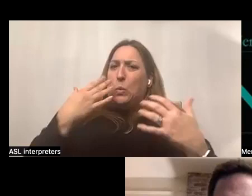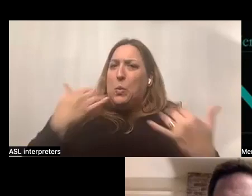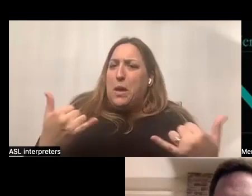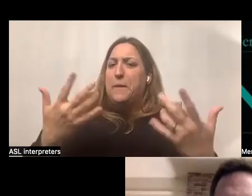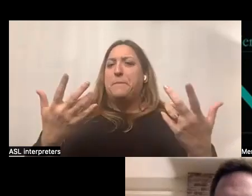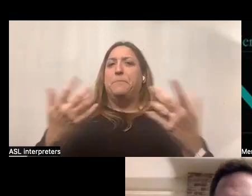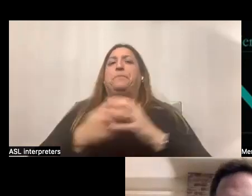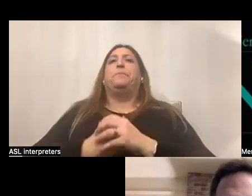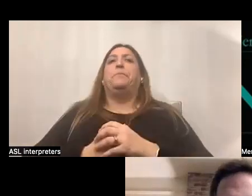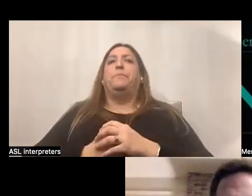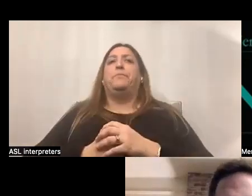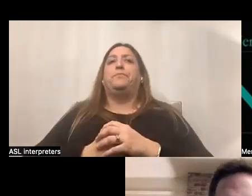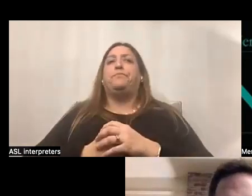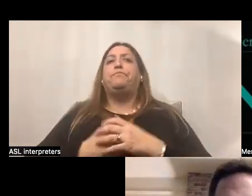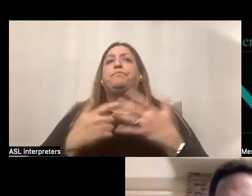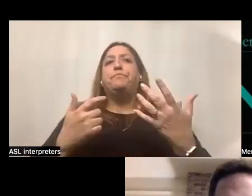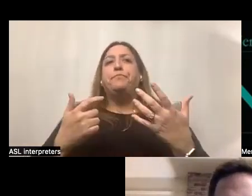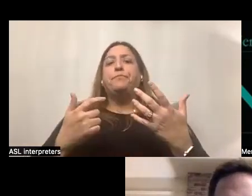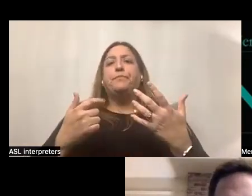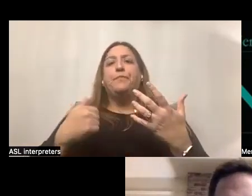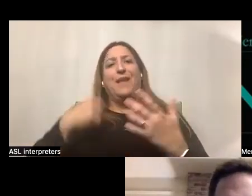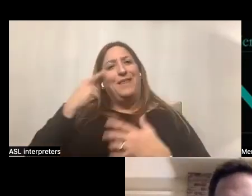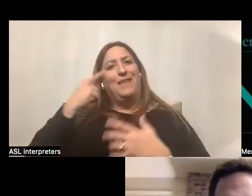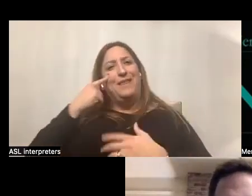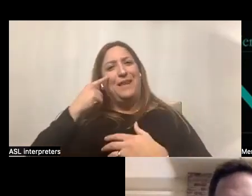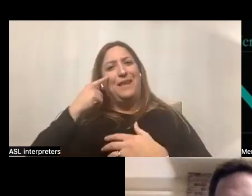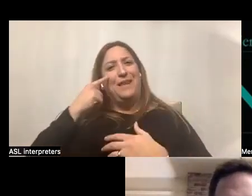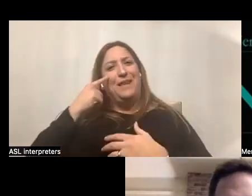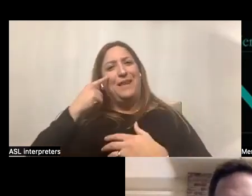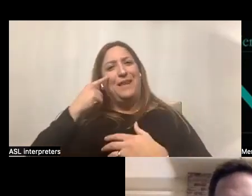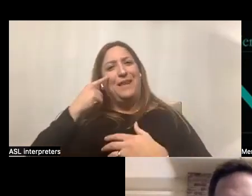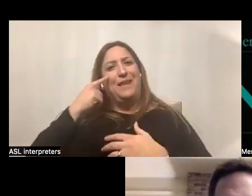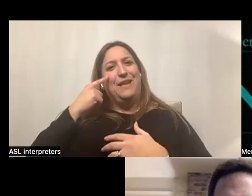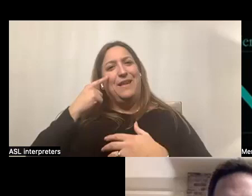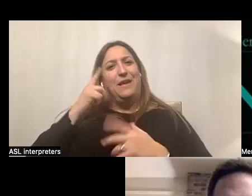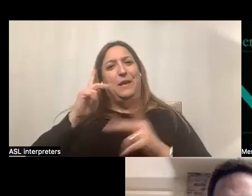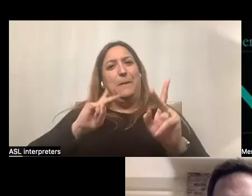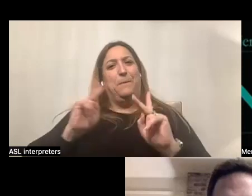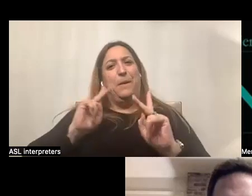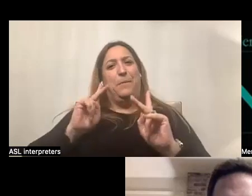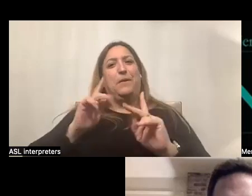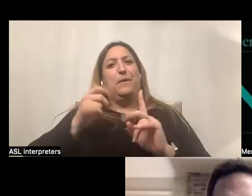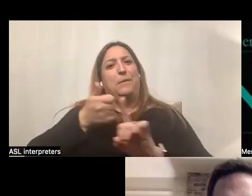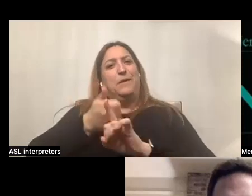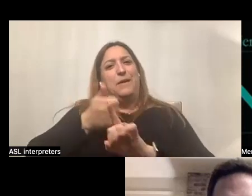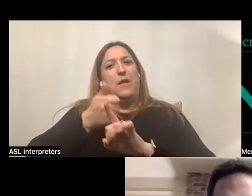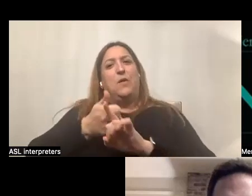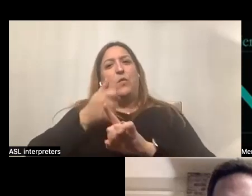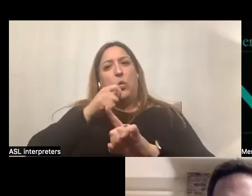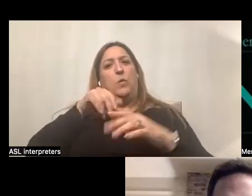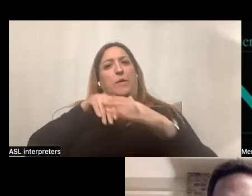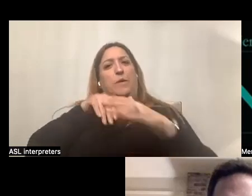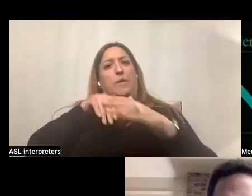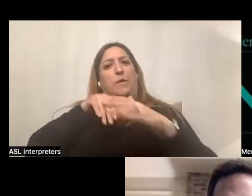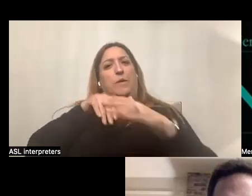and I think that, you know, for, for people, um, who come into the service system as adults with DDD services, they